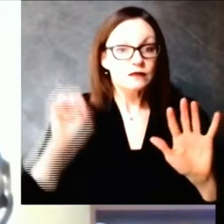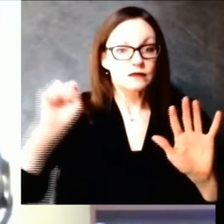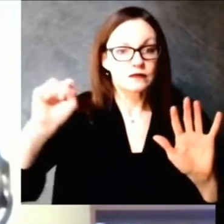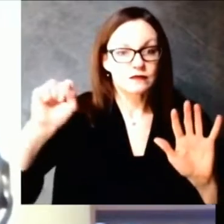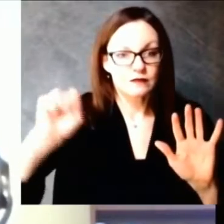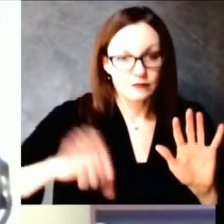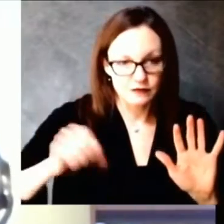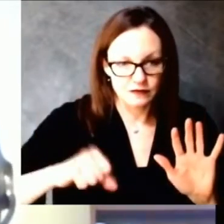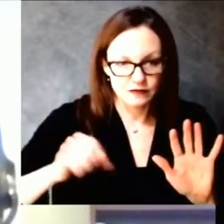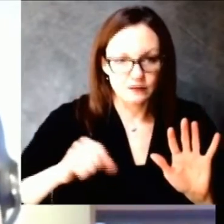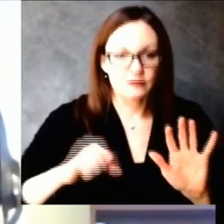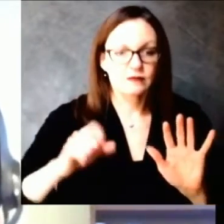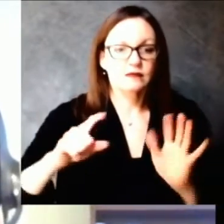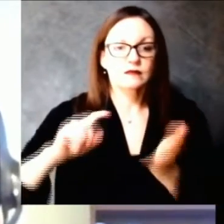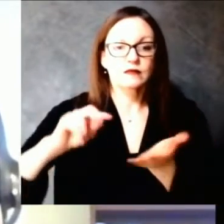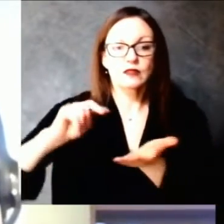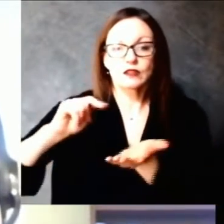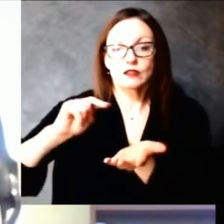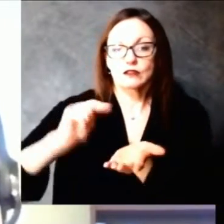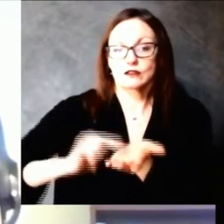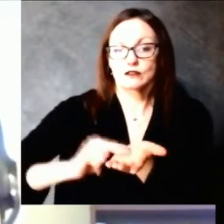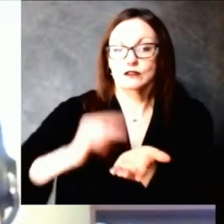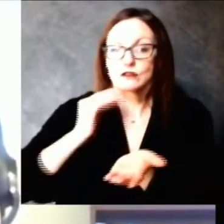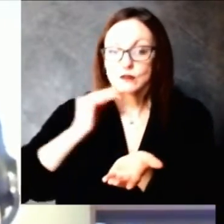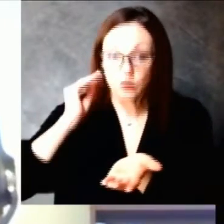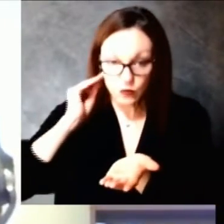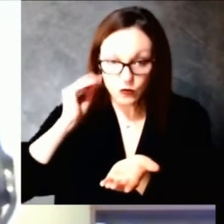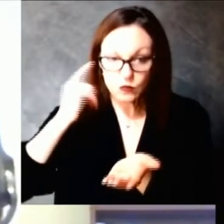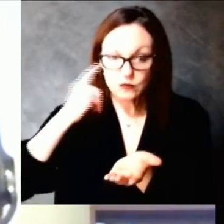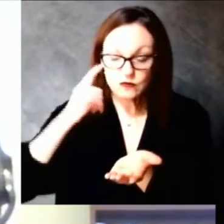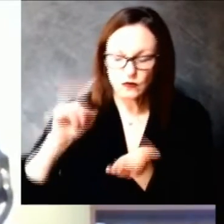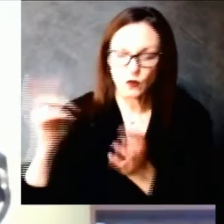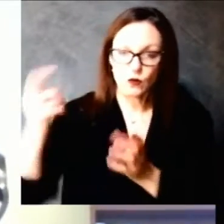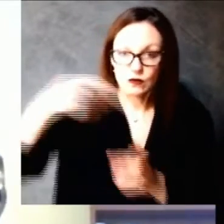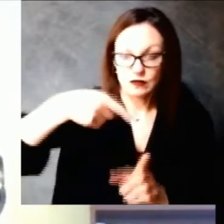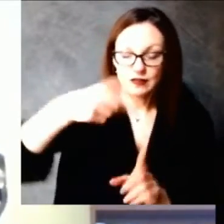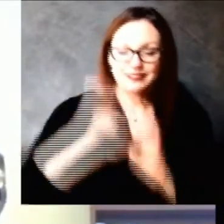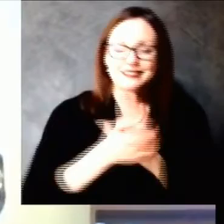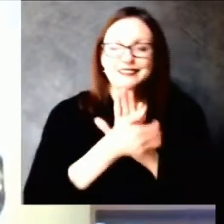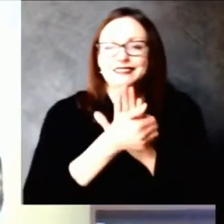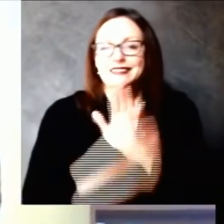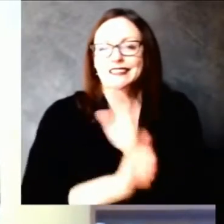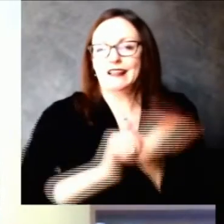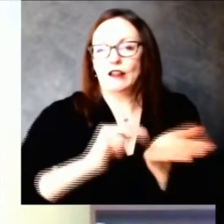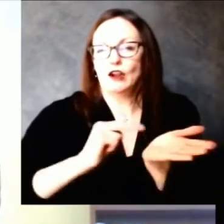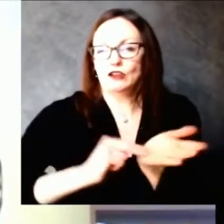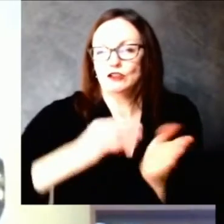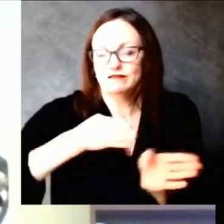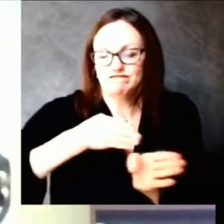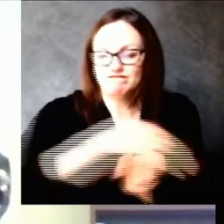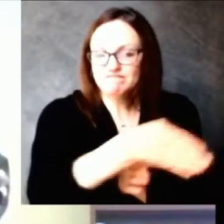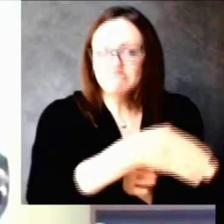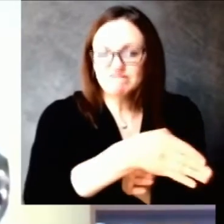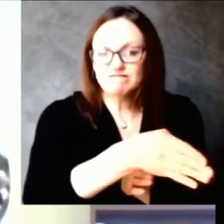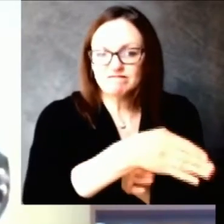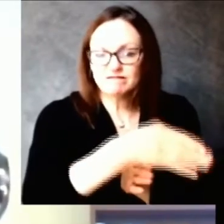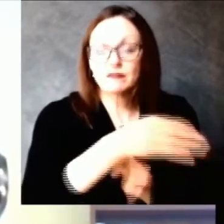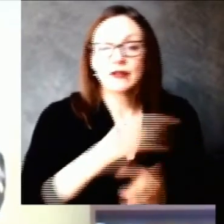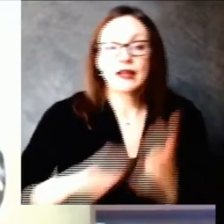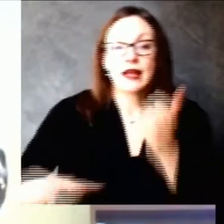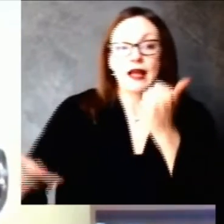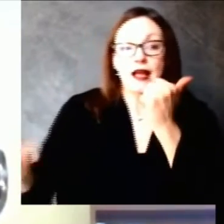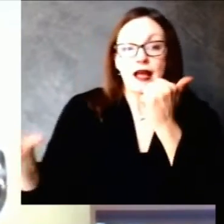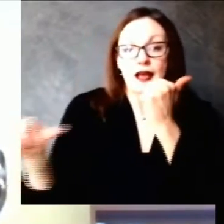way through the first doses in assisted living facilities what i can tell you is we have last week we